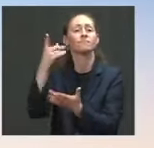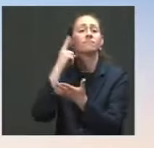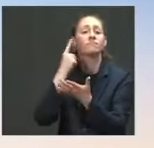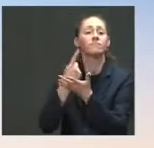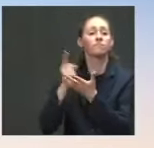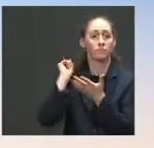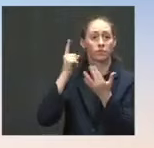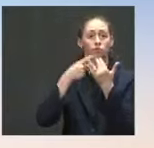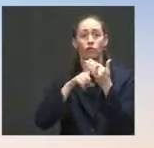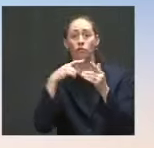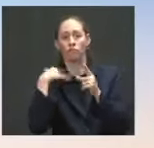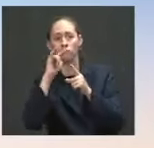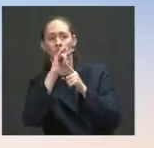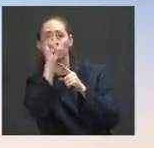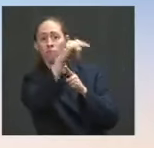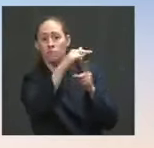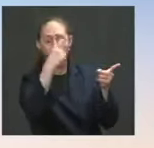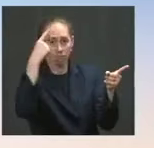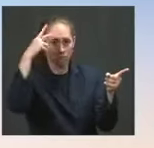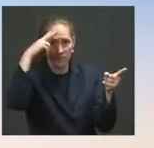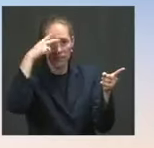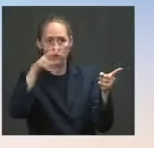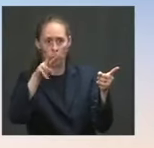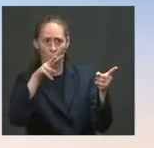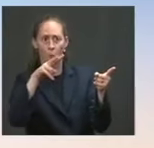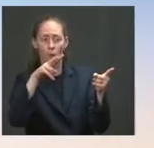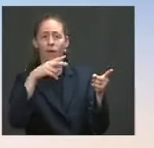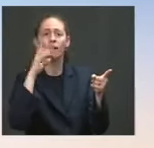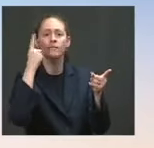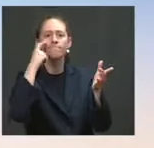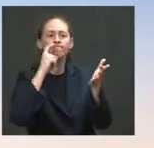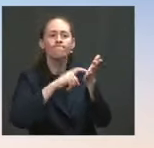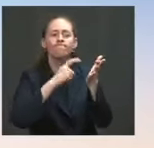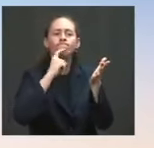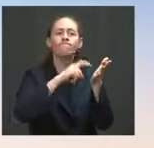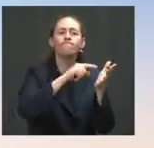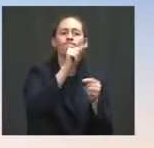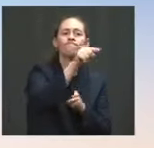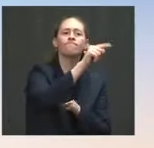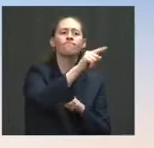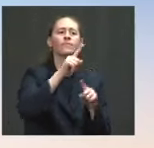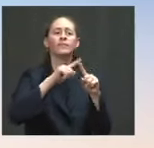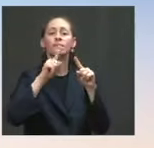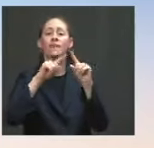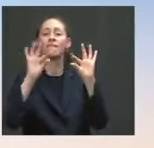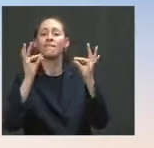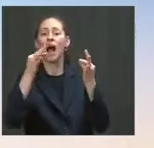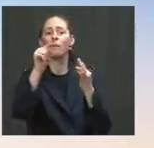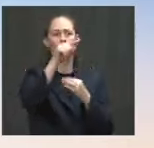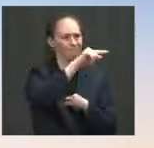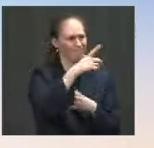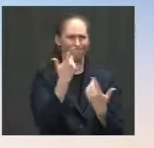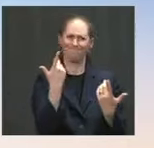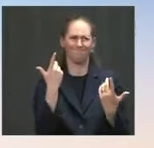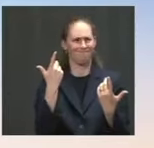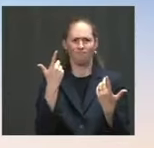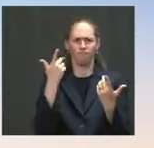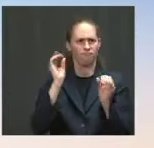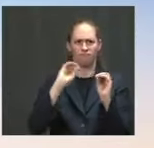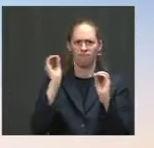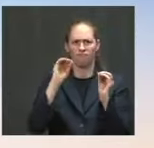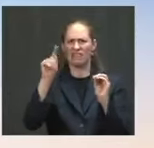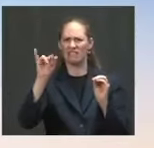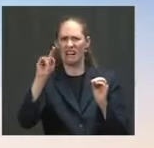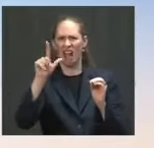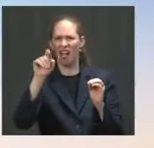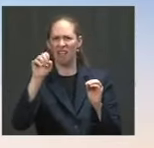Homeland Security started transferring certain families, expelled under Title 42 by plane to the interior of Mexico. This is in order to attempt to cut down on